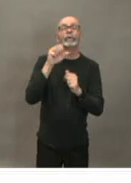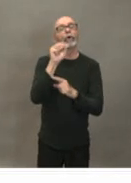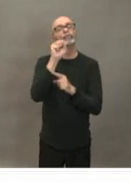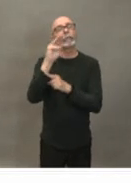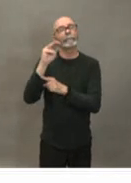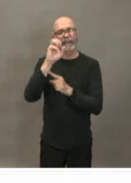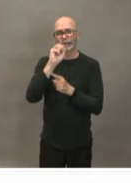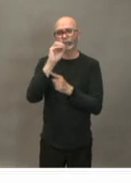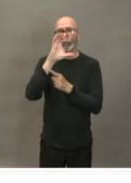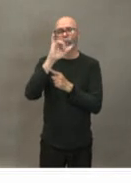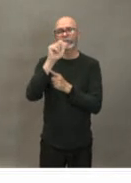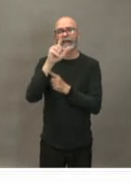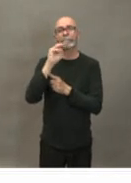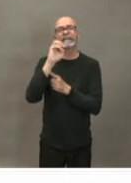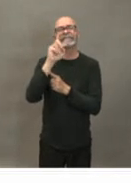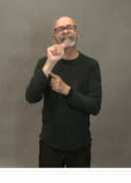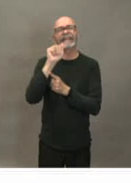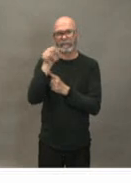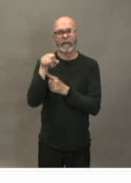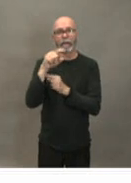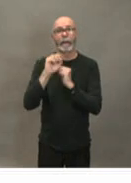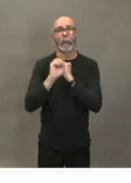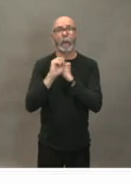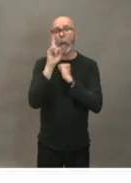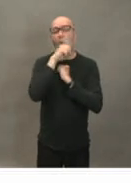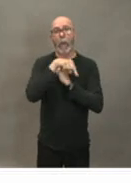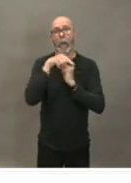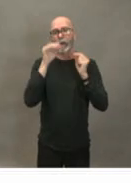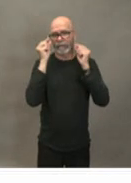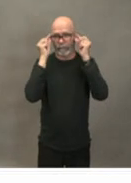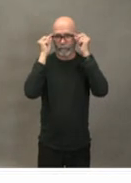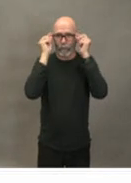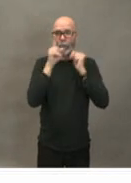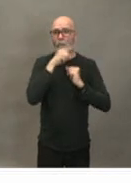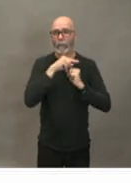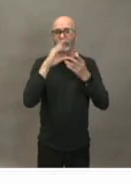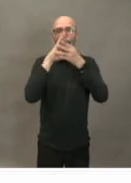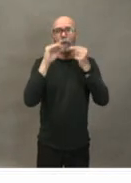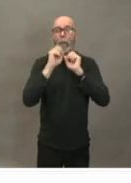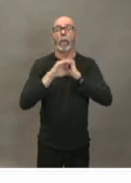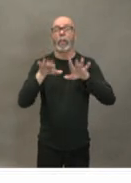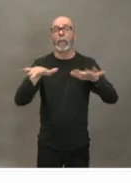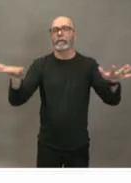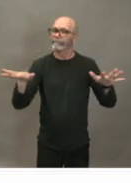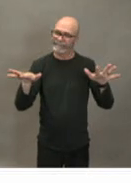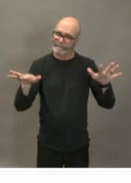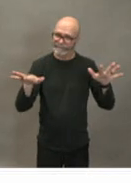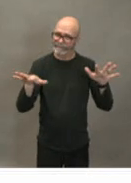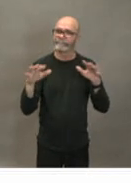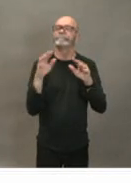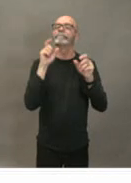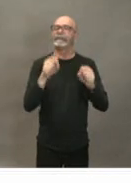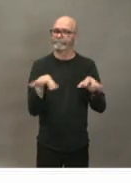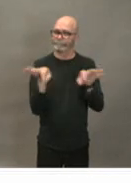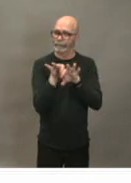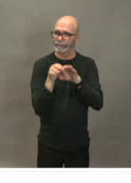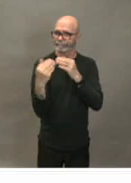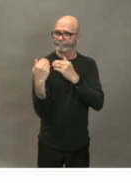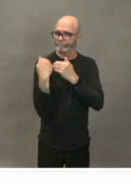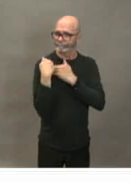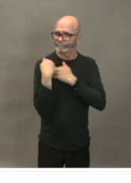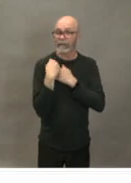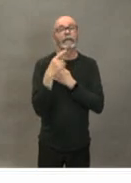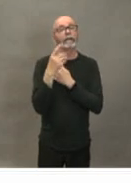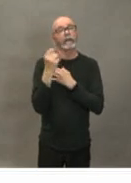um and so we've been working with our healthcare systems to make sure we have access to testing through emergency